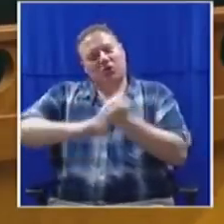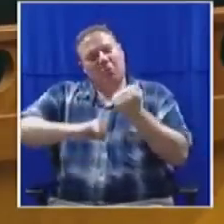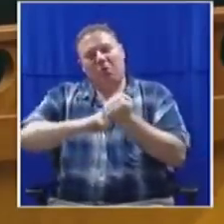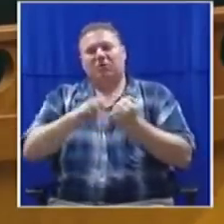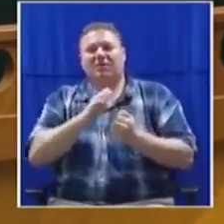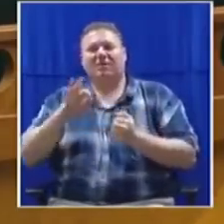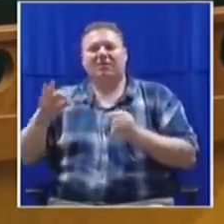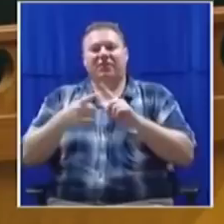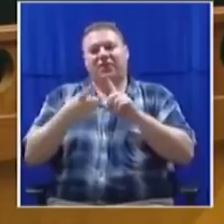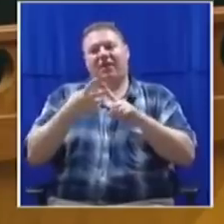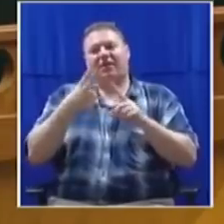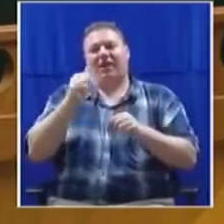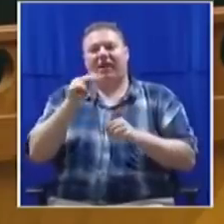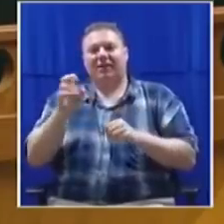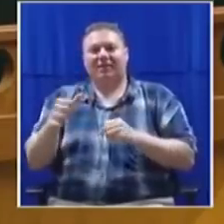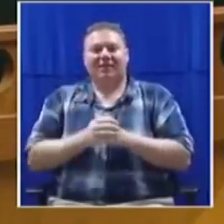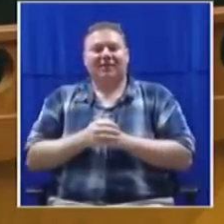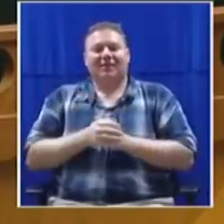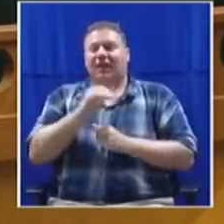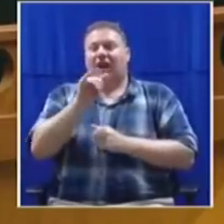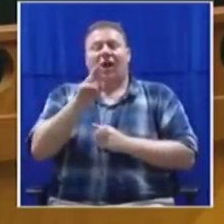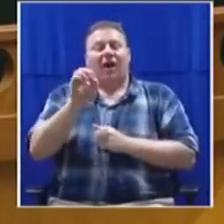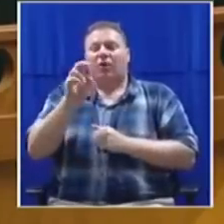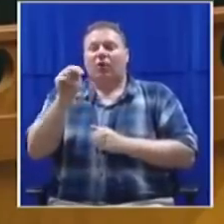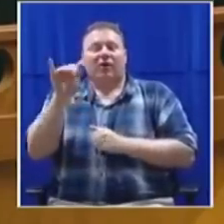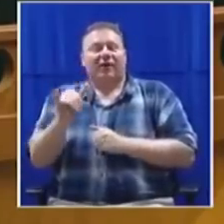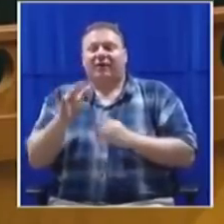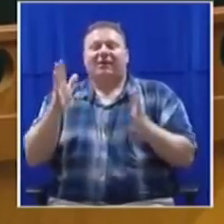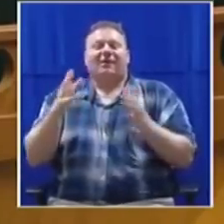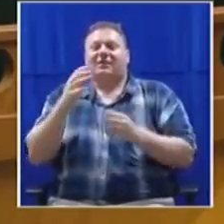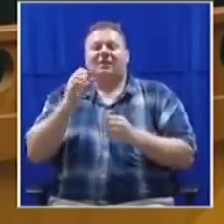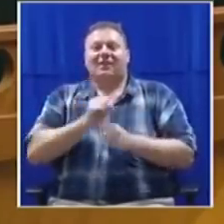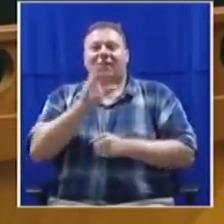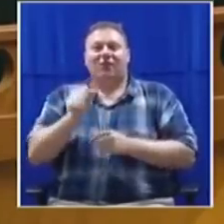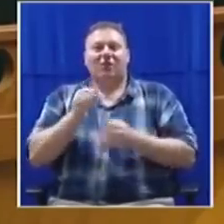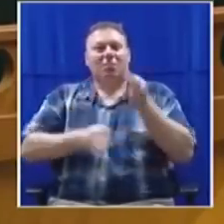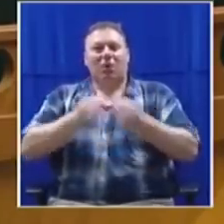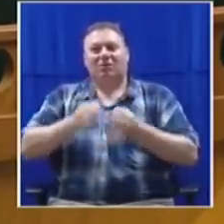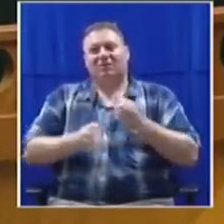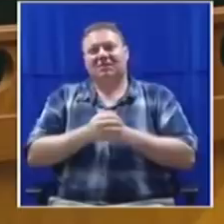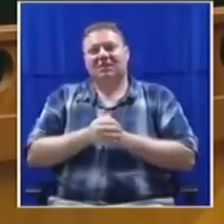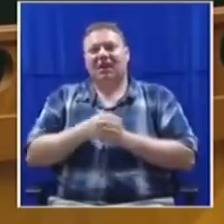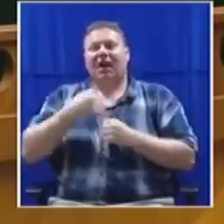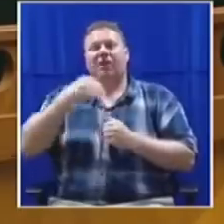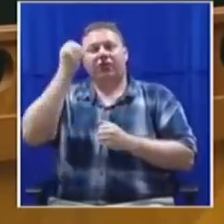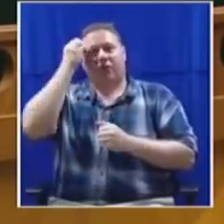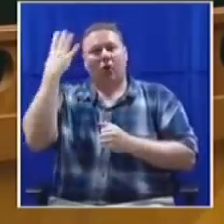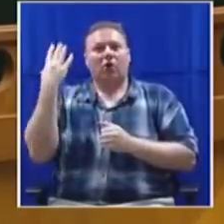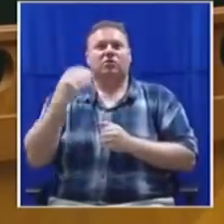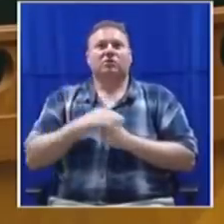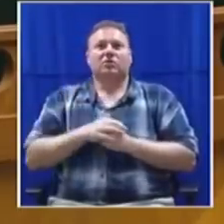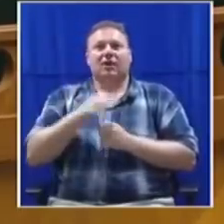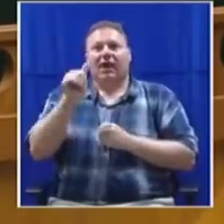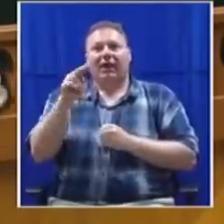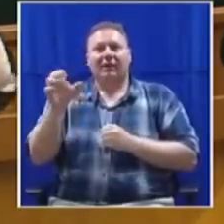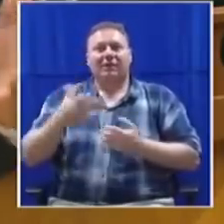ANC. How wonderful irony is in South African politics. I also forgot, I forgot, we were dealing with an ANC proposal